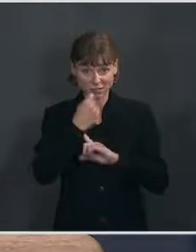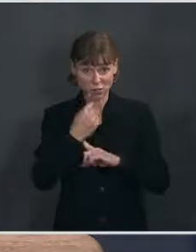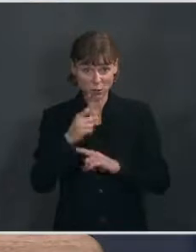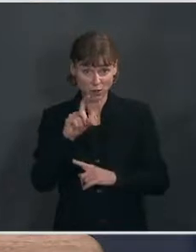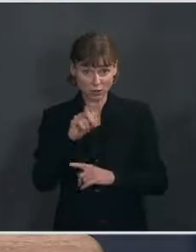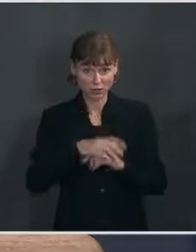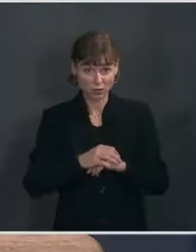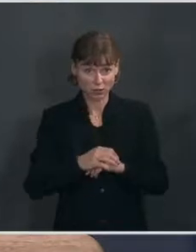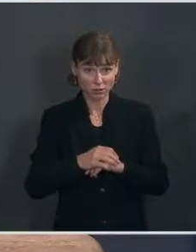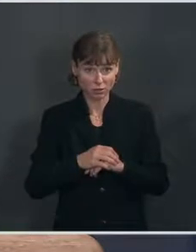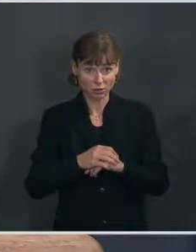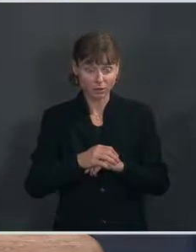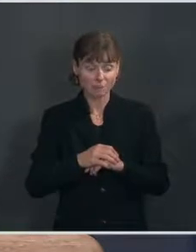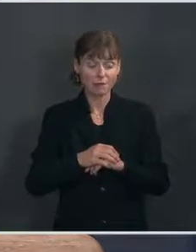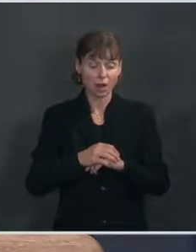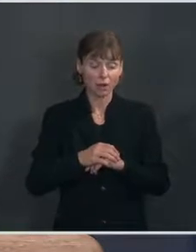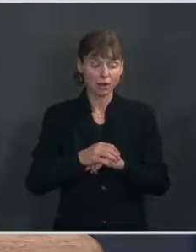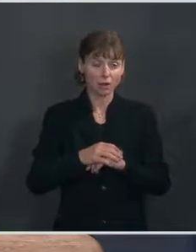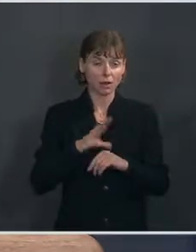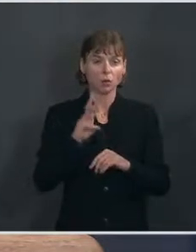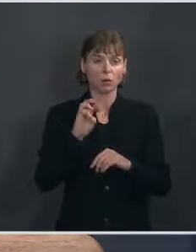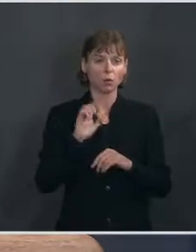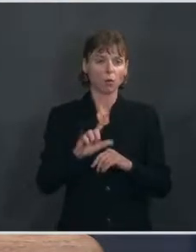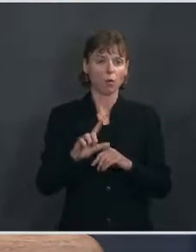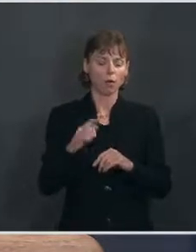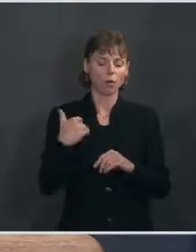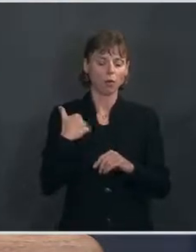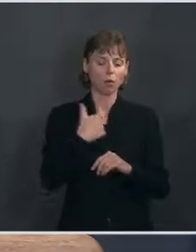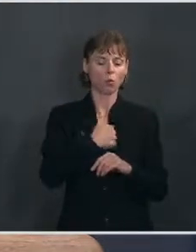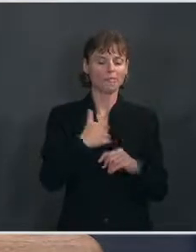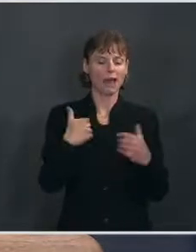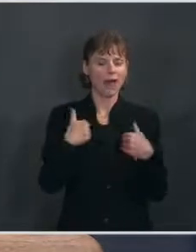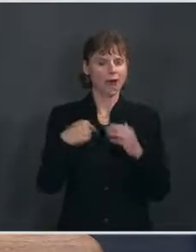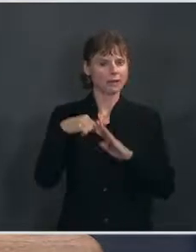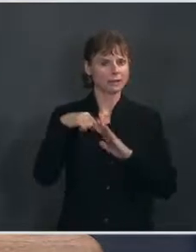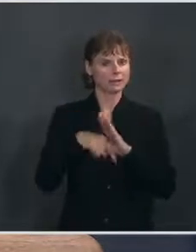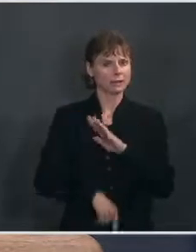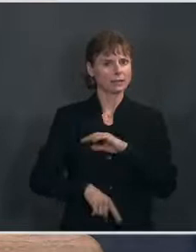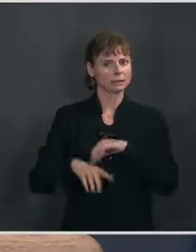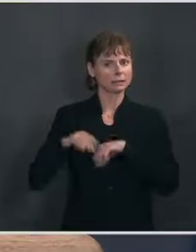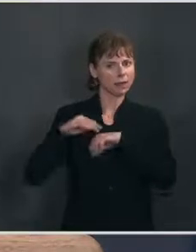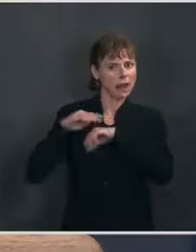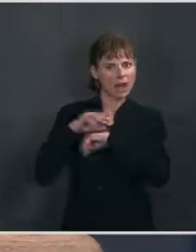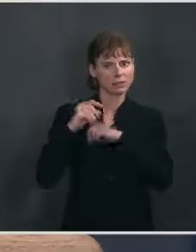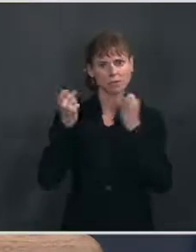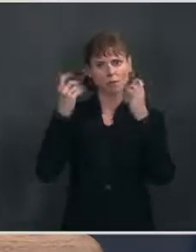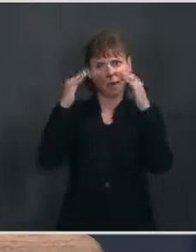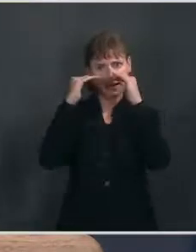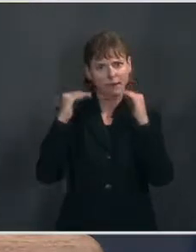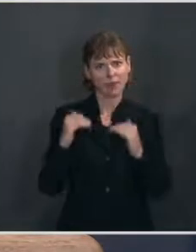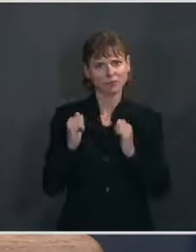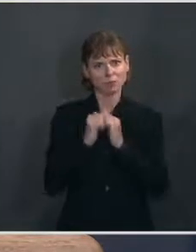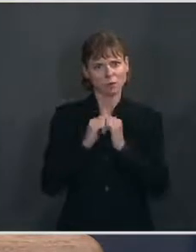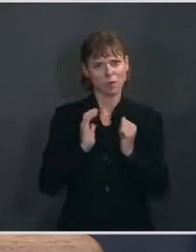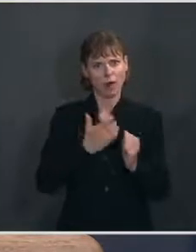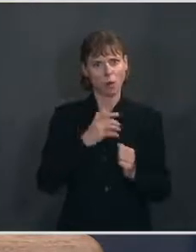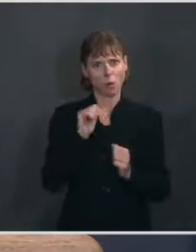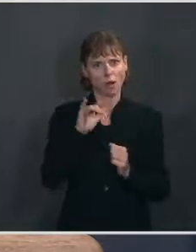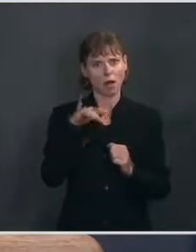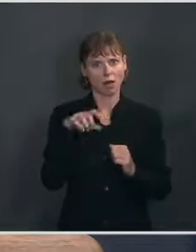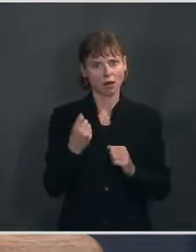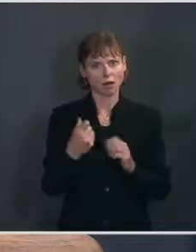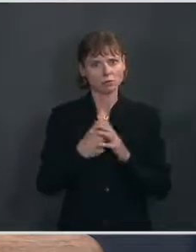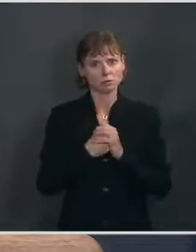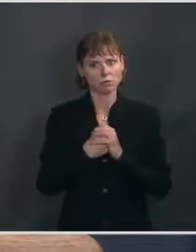we have had intensive consultations at multiple levels with allies and